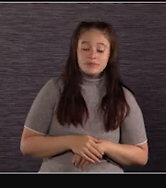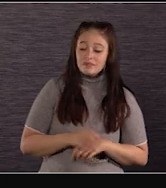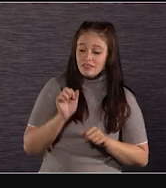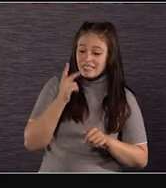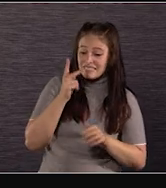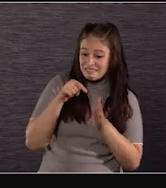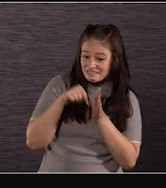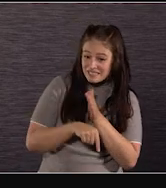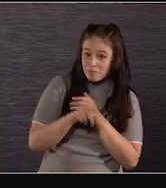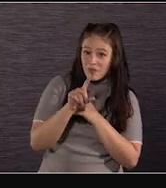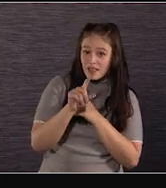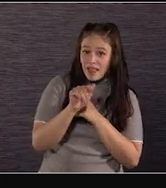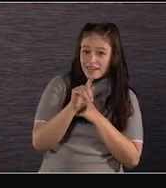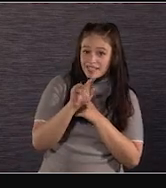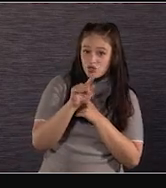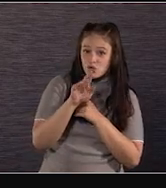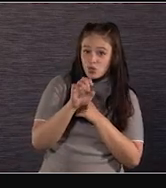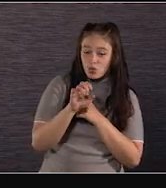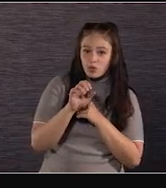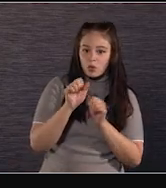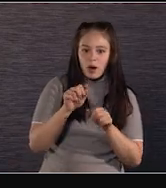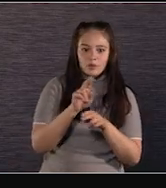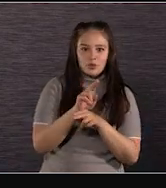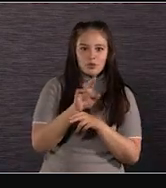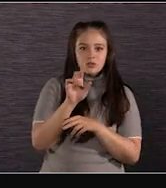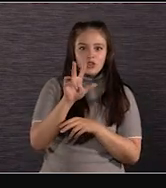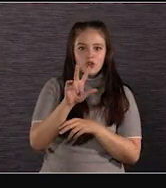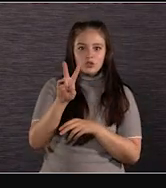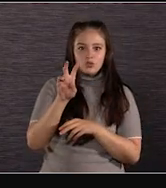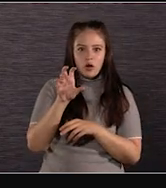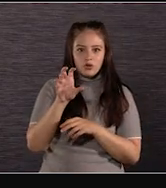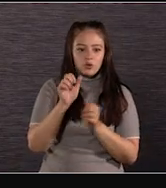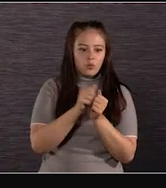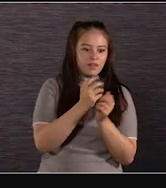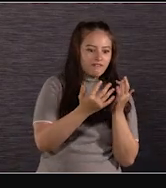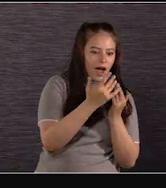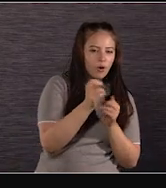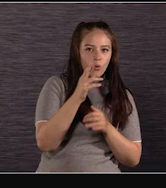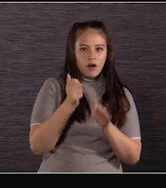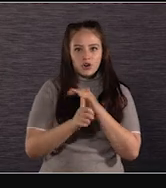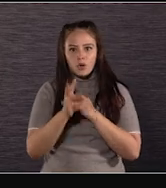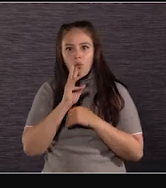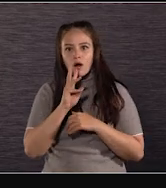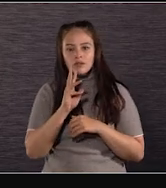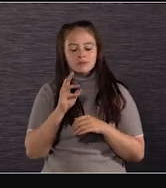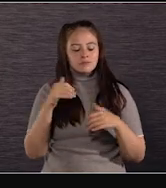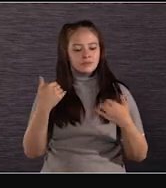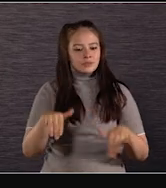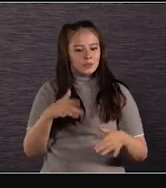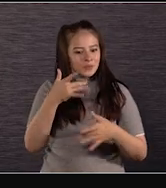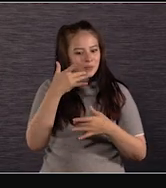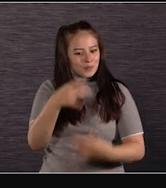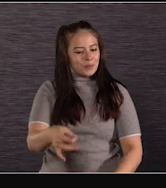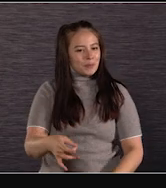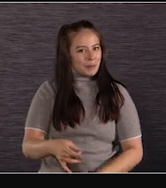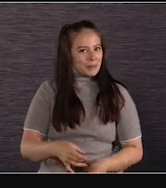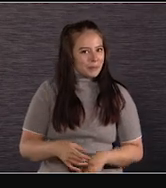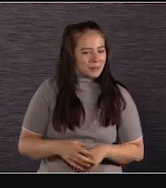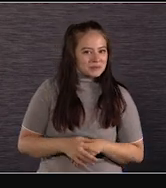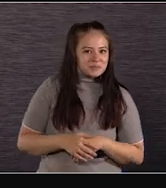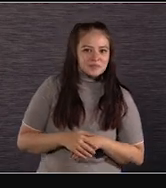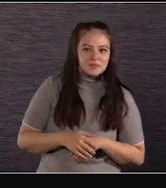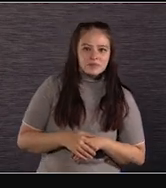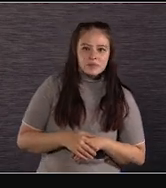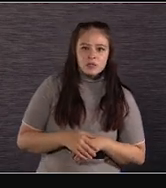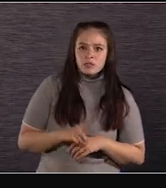and we played around with a 3200 underwater. And with the fire the other night, which was really interesting to see. I mean, looking